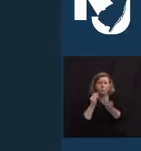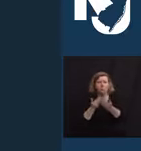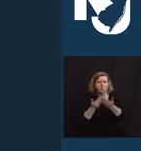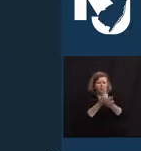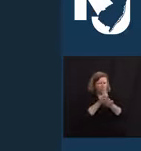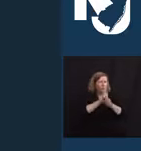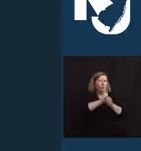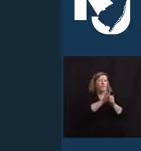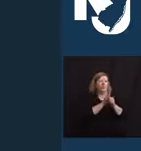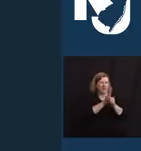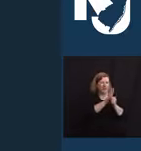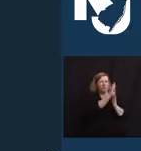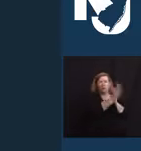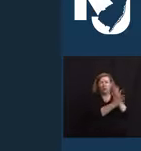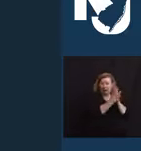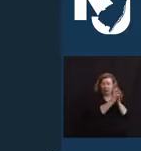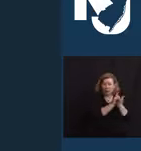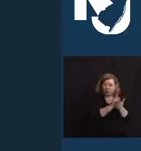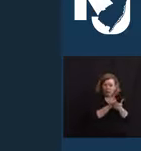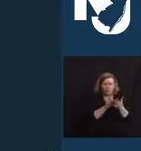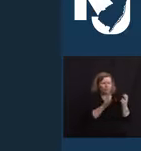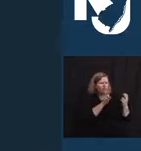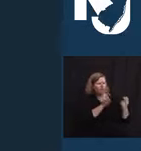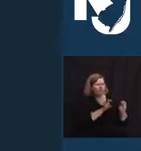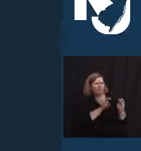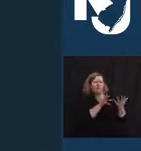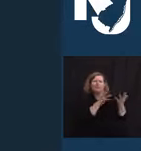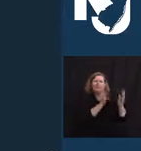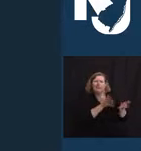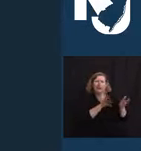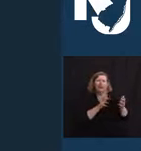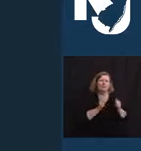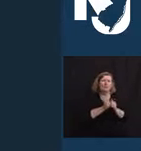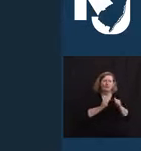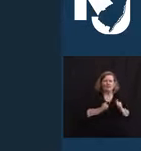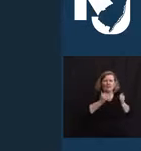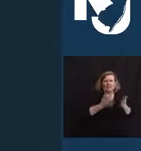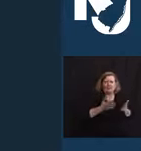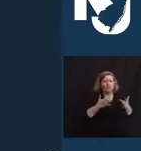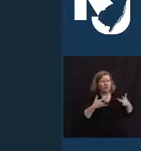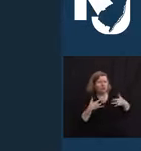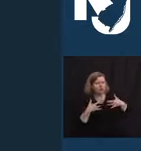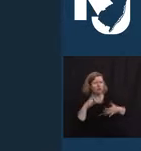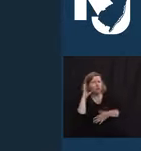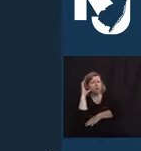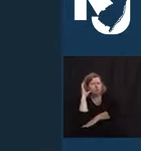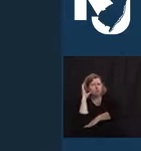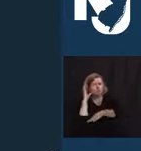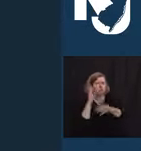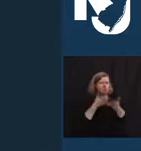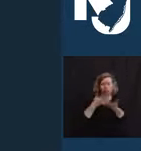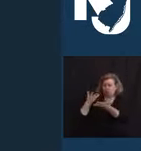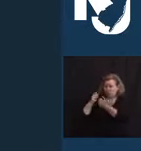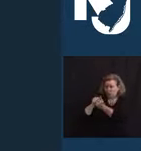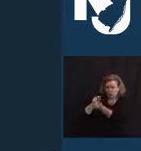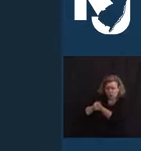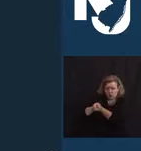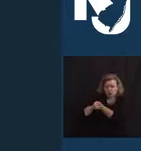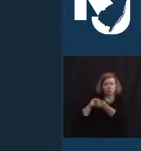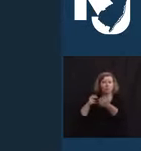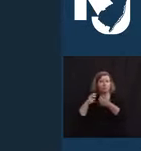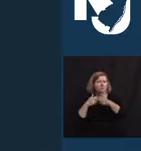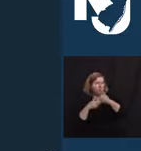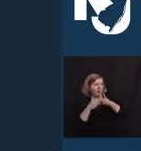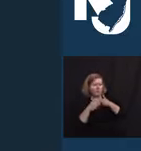week, sitting and speaking with residents, listening to their concerns, and working with the nursing staff to resolve problems for the resident.